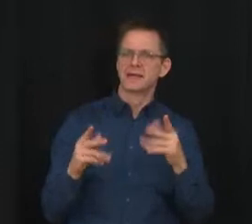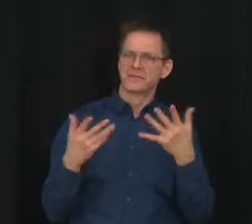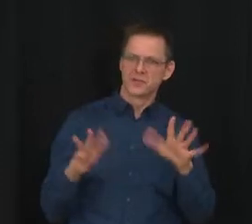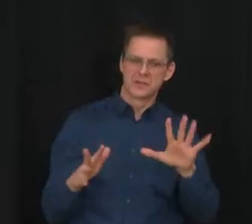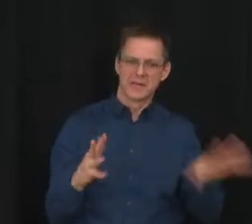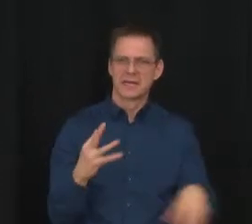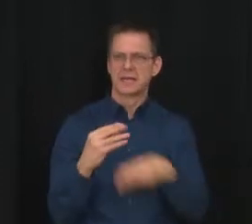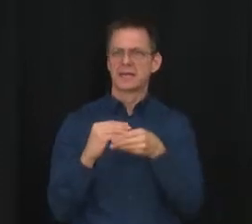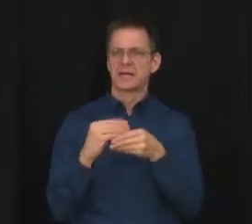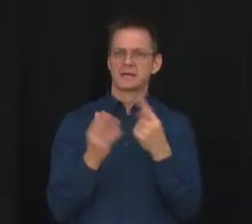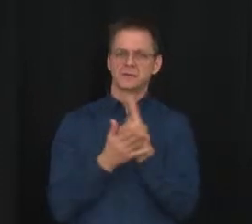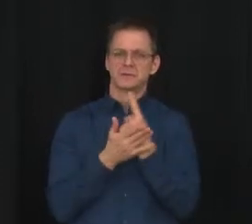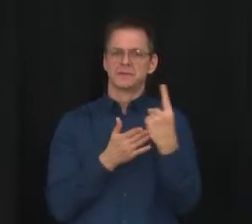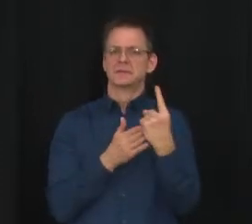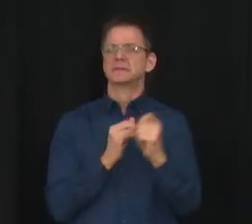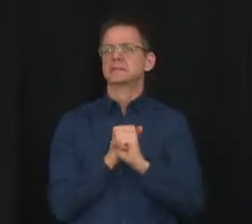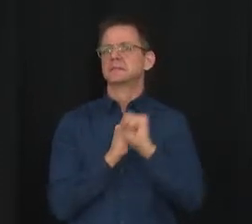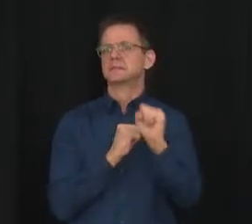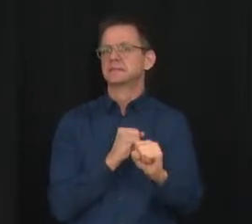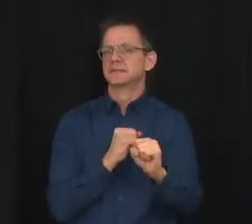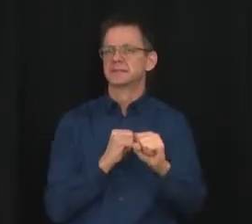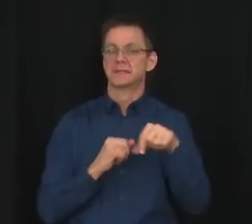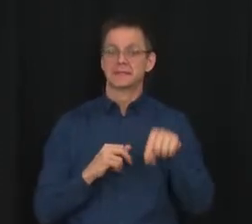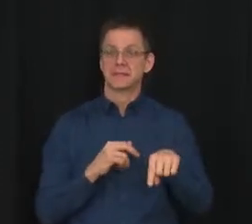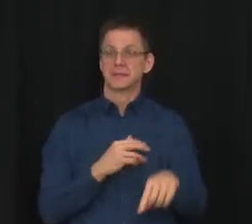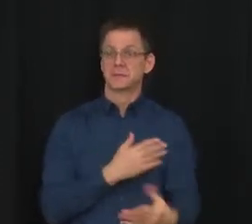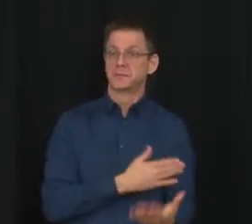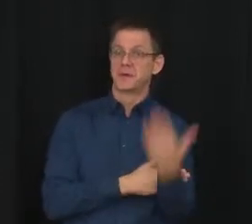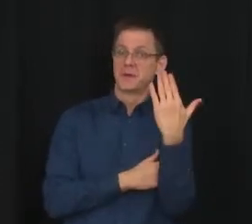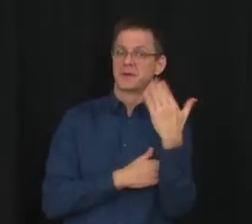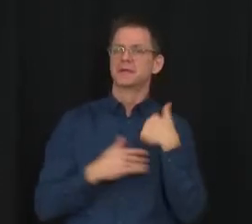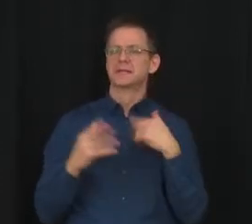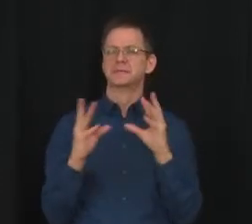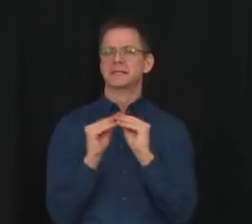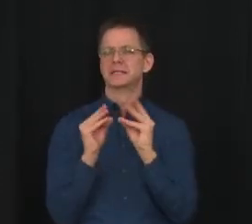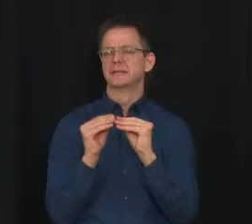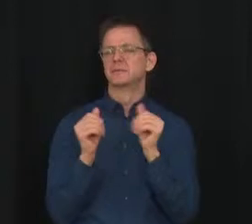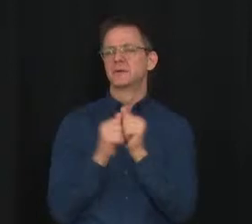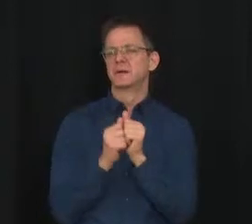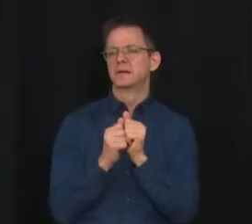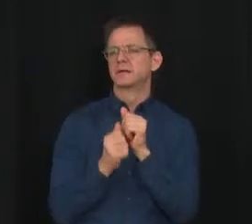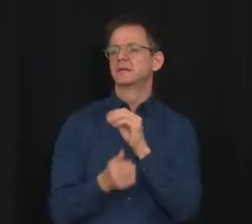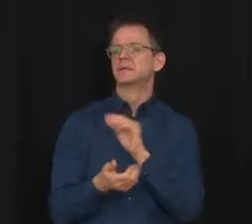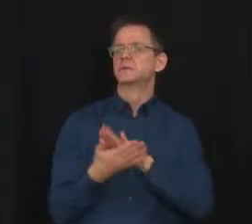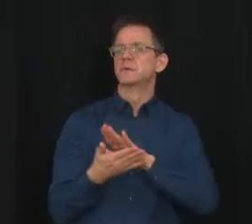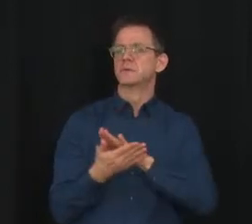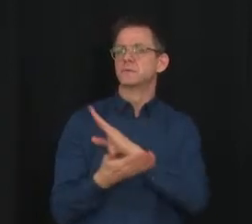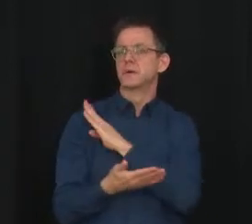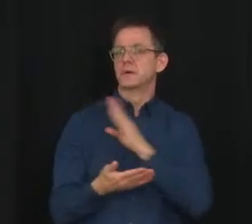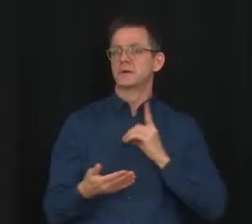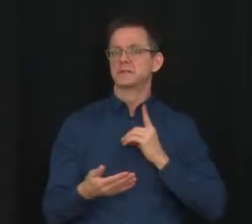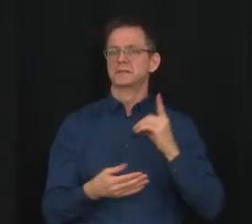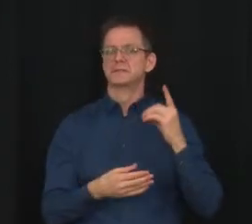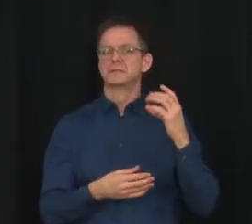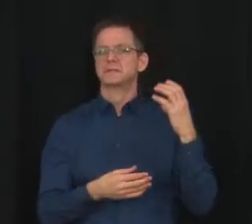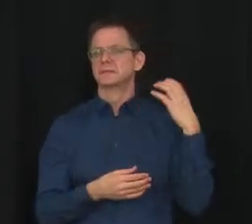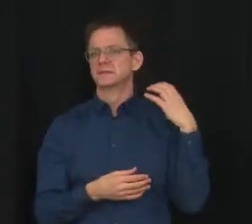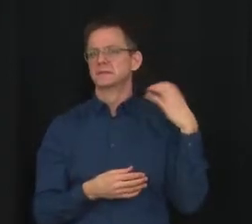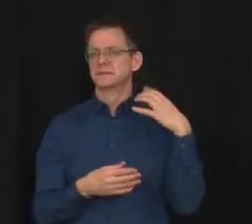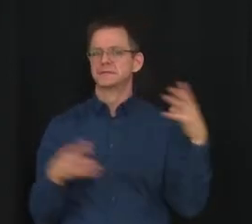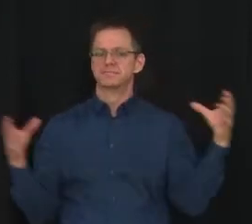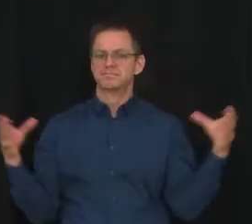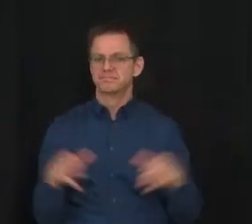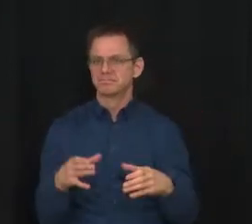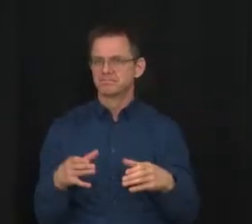school boards and superintendents this morning, school board chairs, and feeling very strongly that they're ready given the extra time that